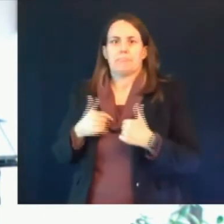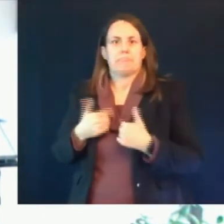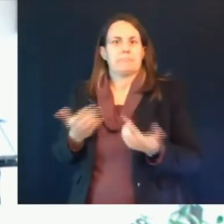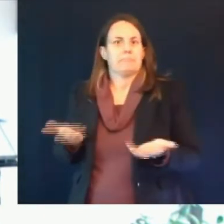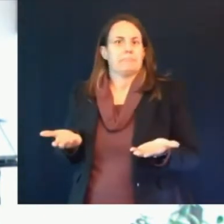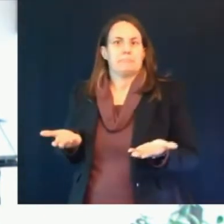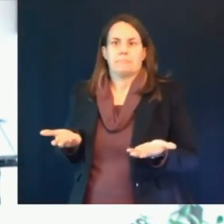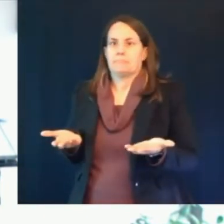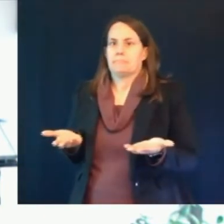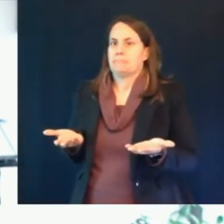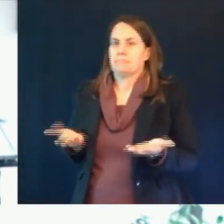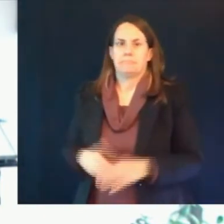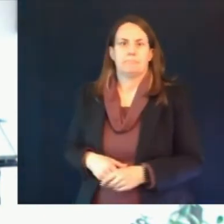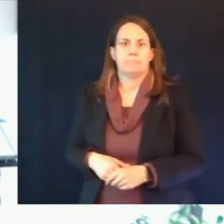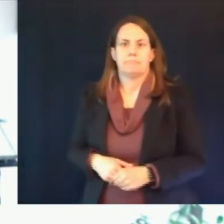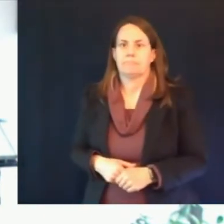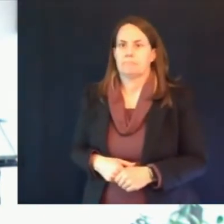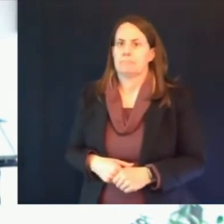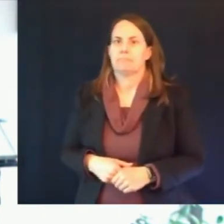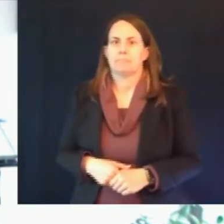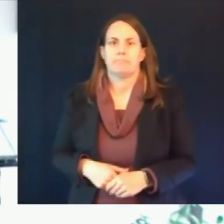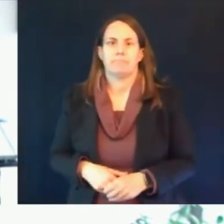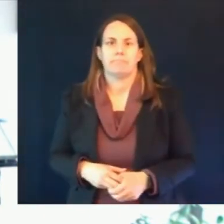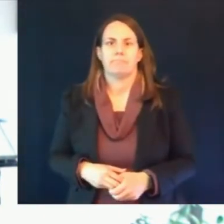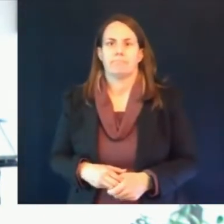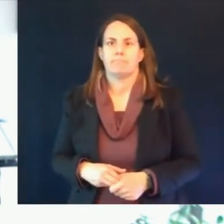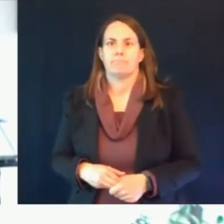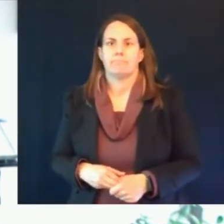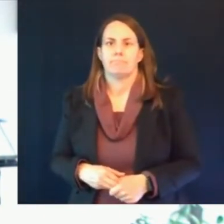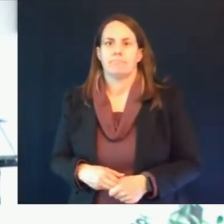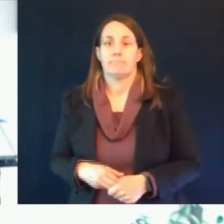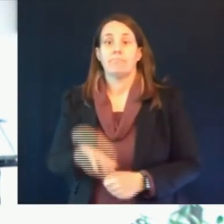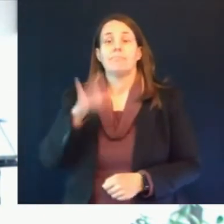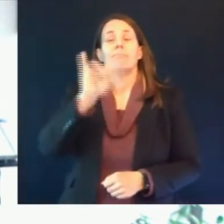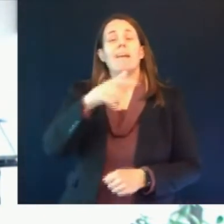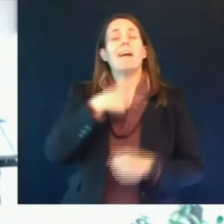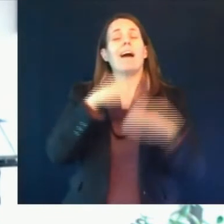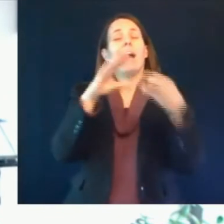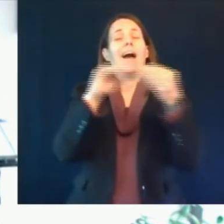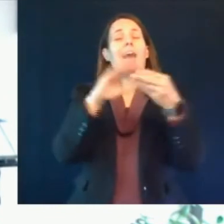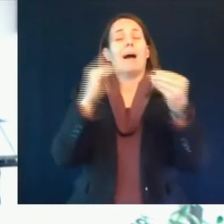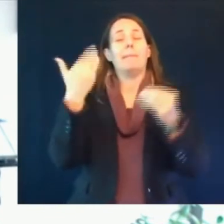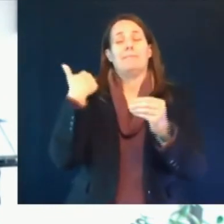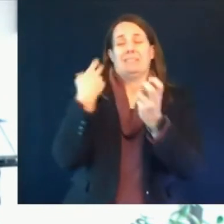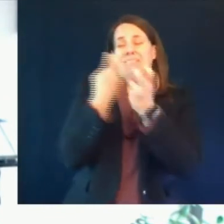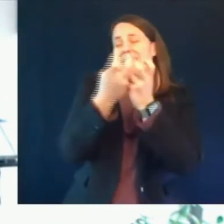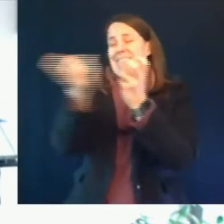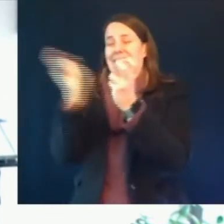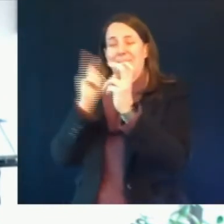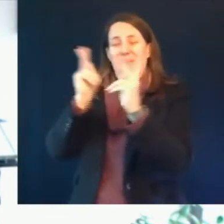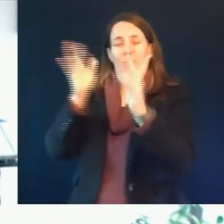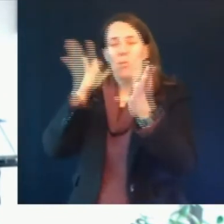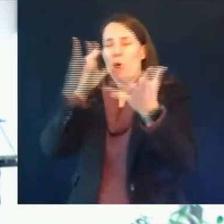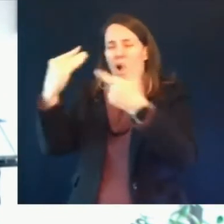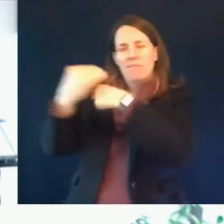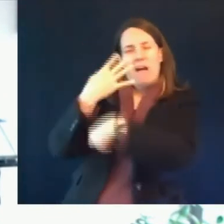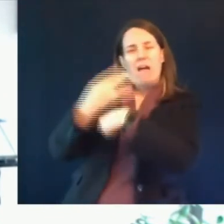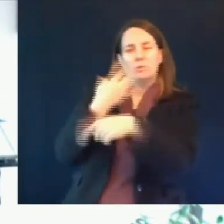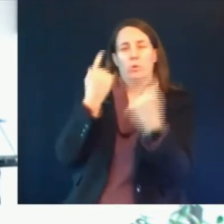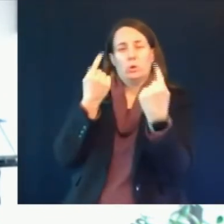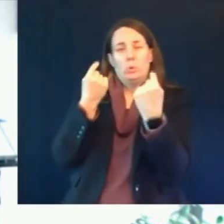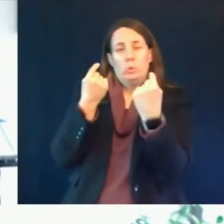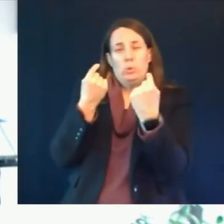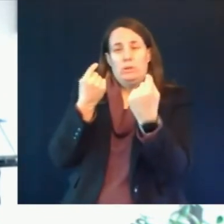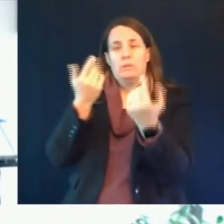of experts that's going to review all the data and make clinical recommendations um again the the experience in europe which has been using